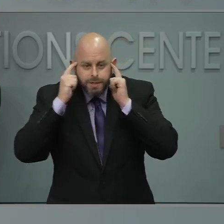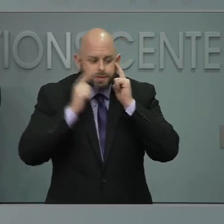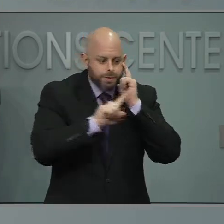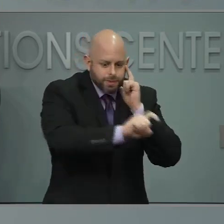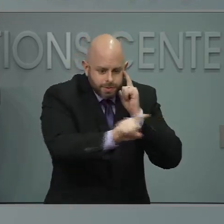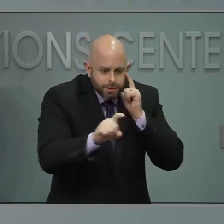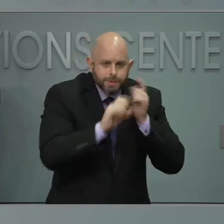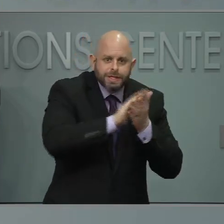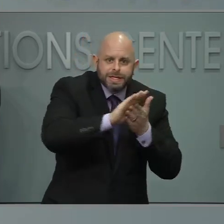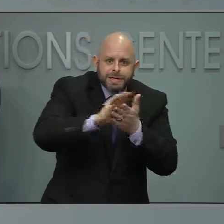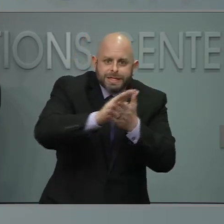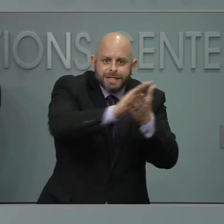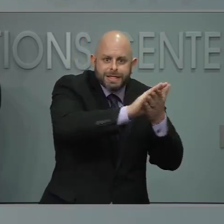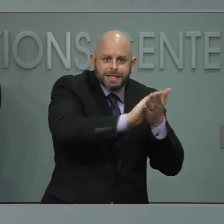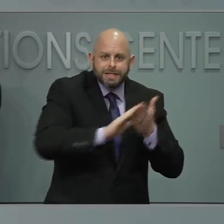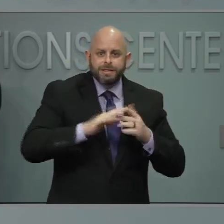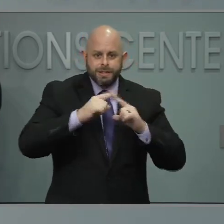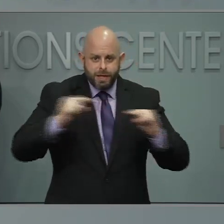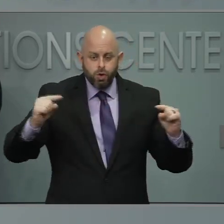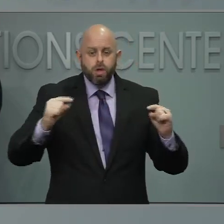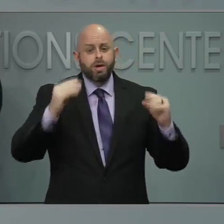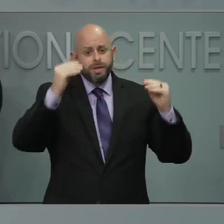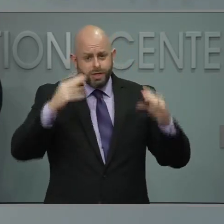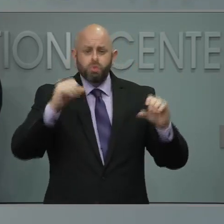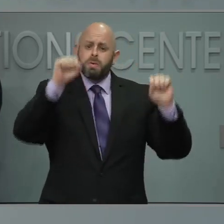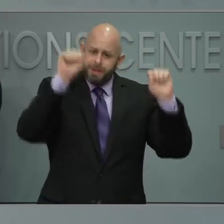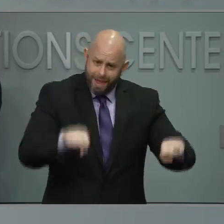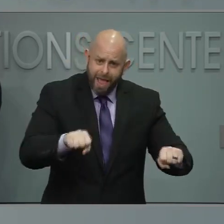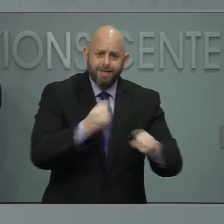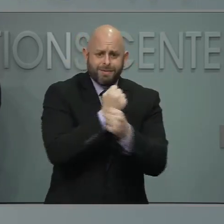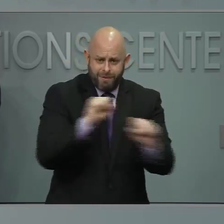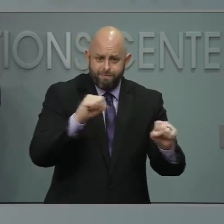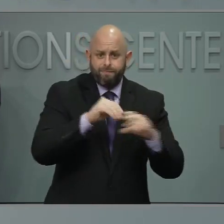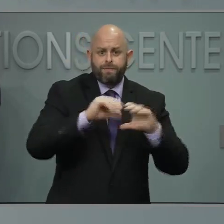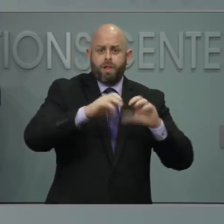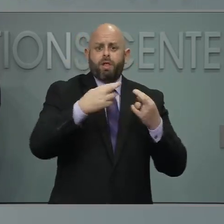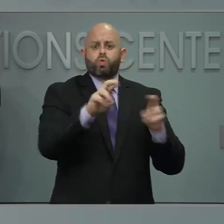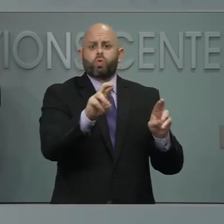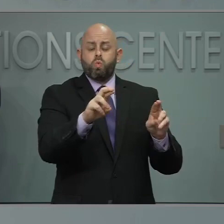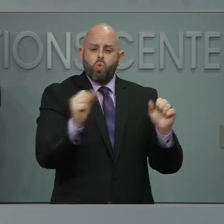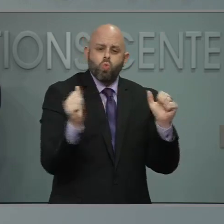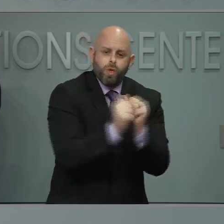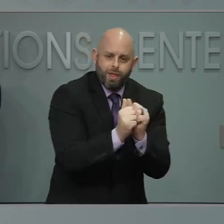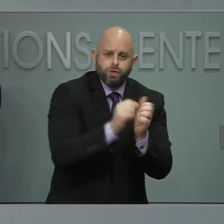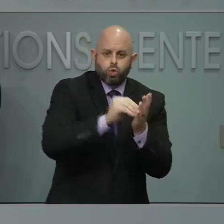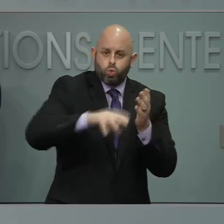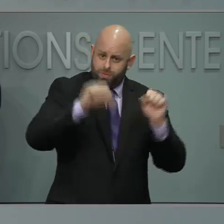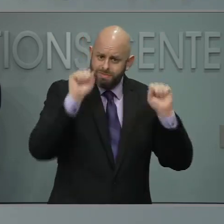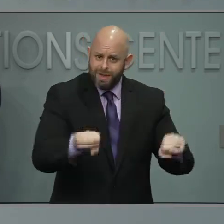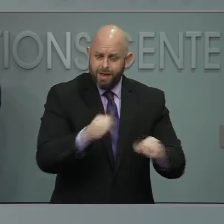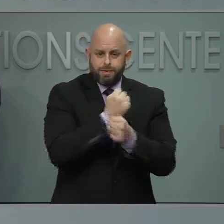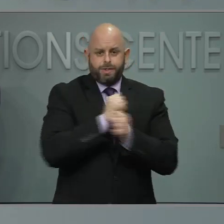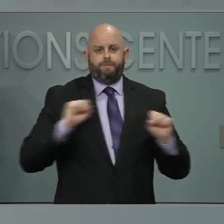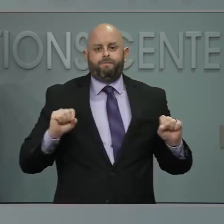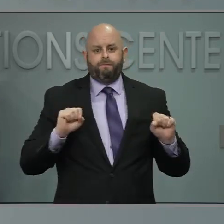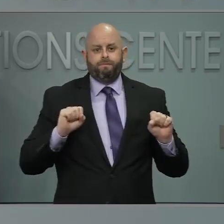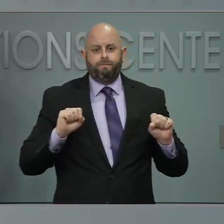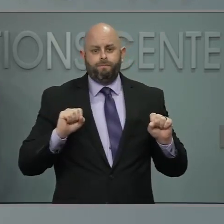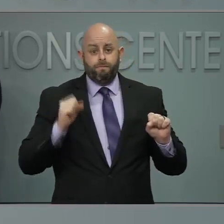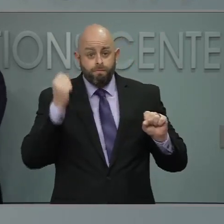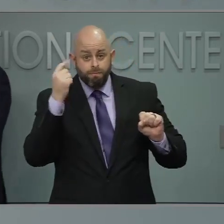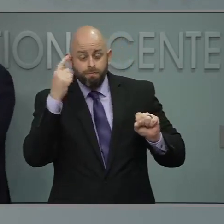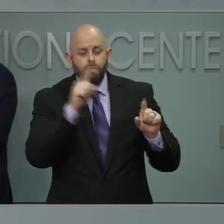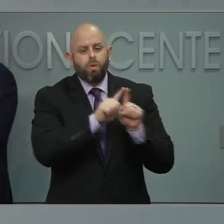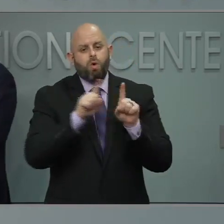be in the classroom with students and that they can teach. We also need to do more for our teachers. The